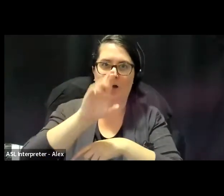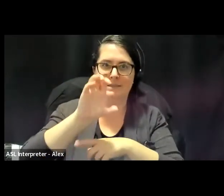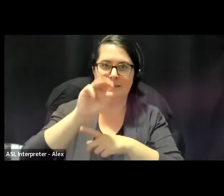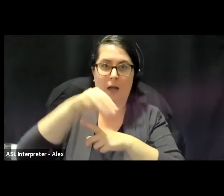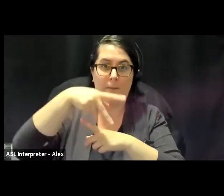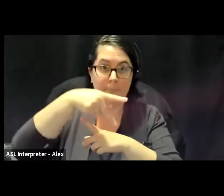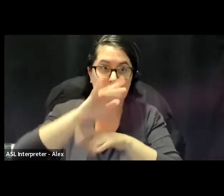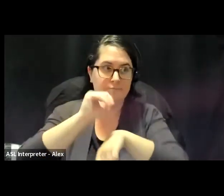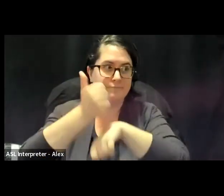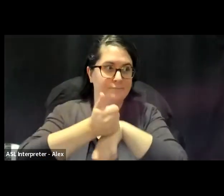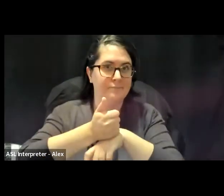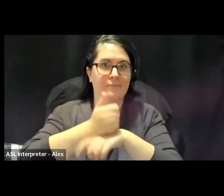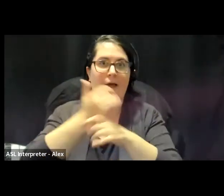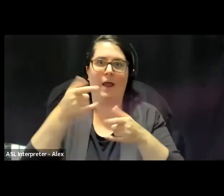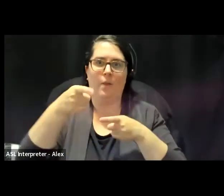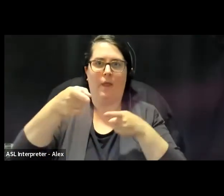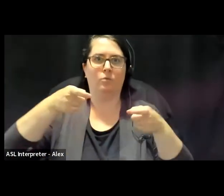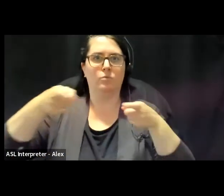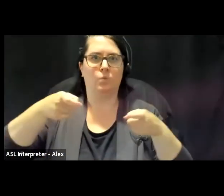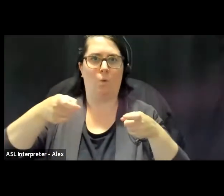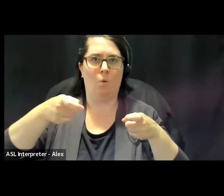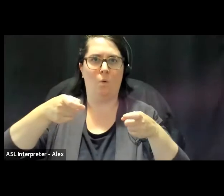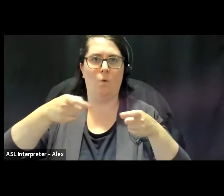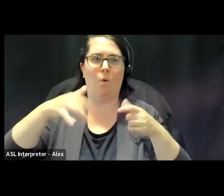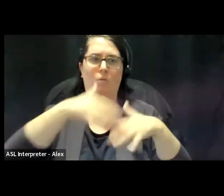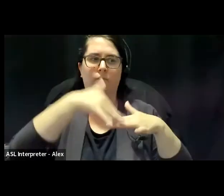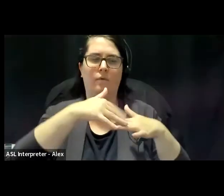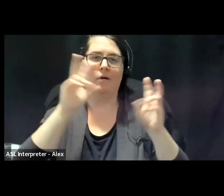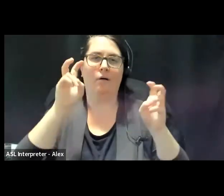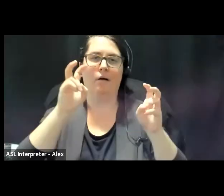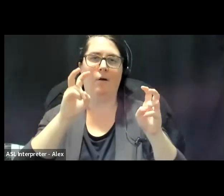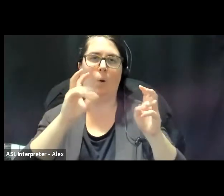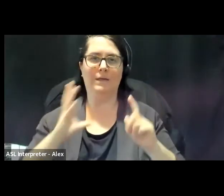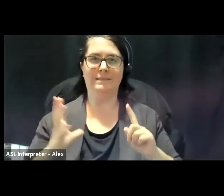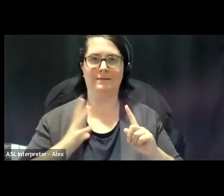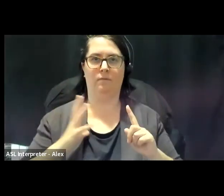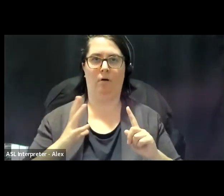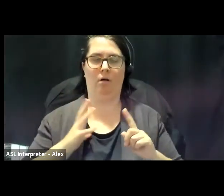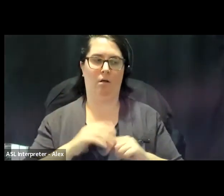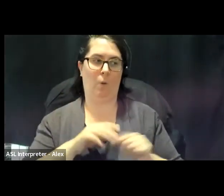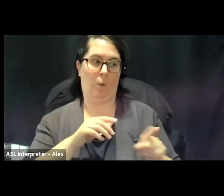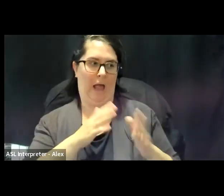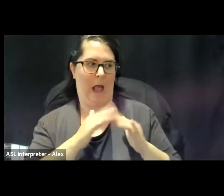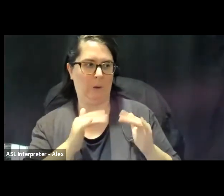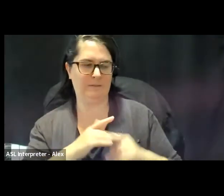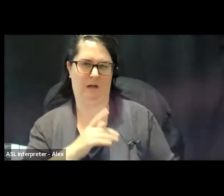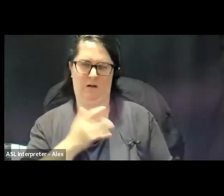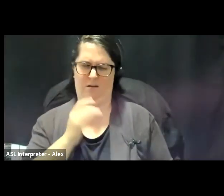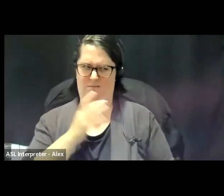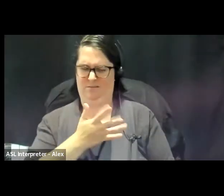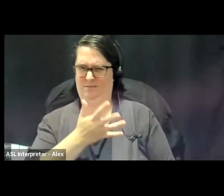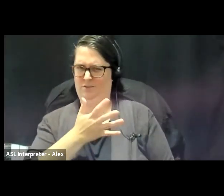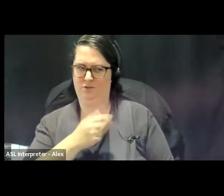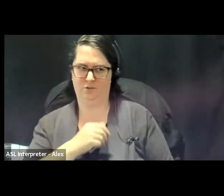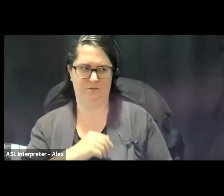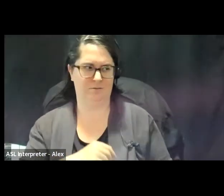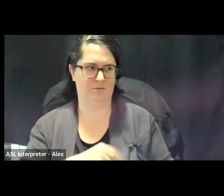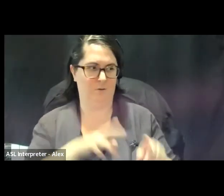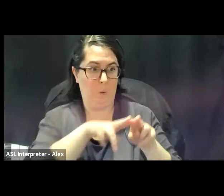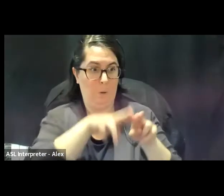to regulate Indigenous people under the guise of civility, you know, how dare they live outside, how dare they live next to our